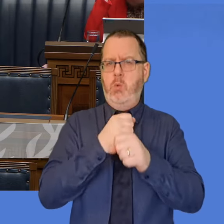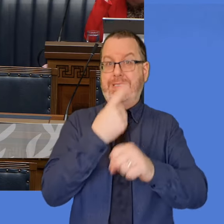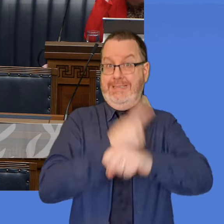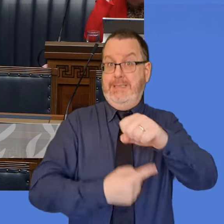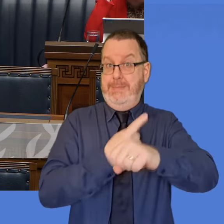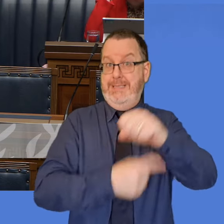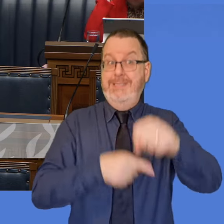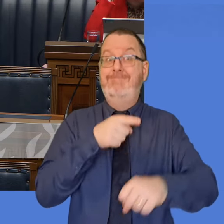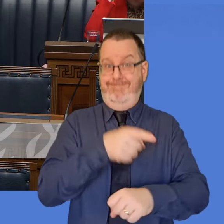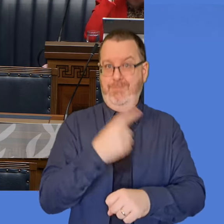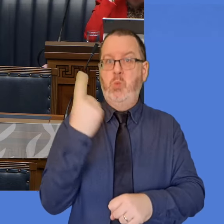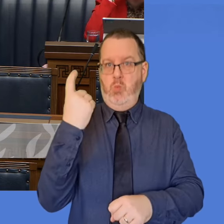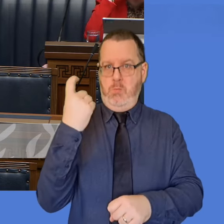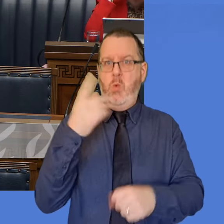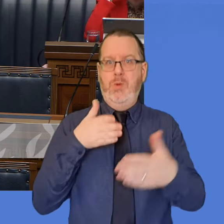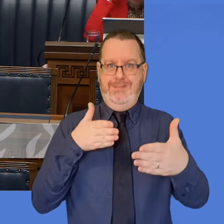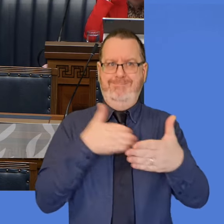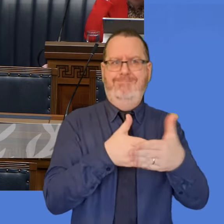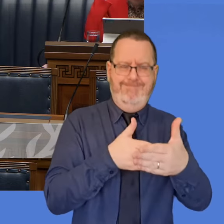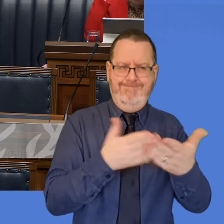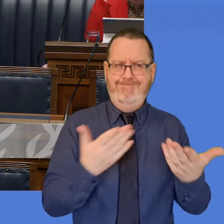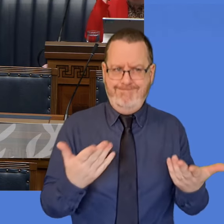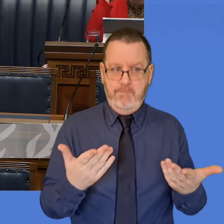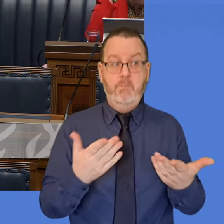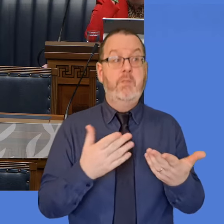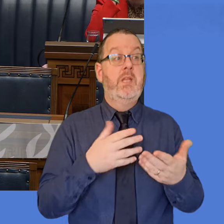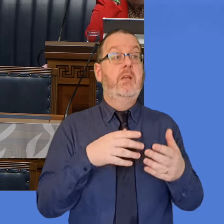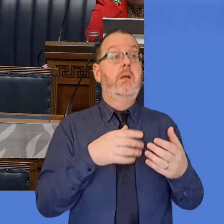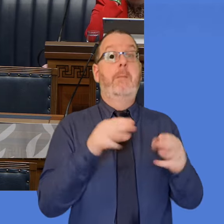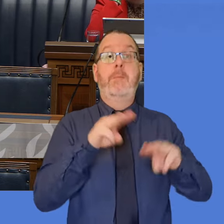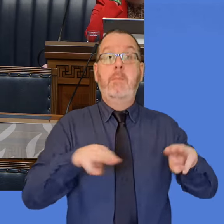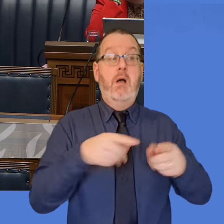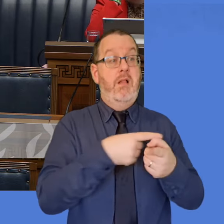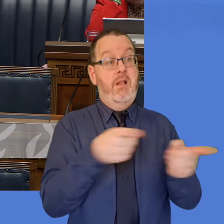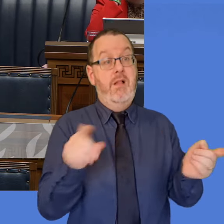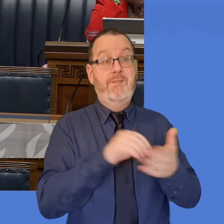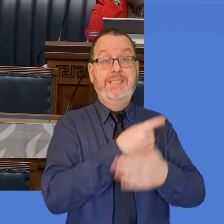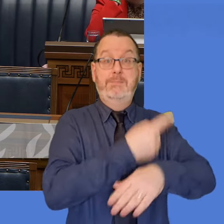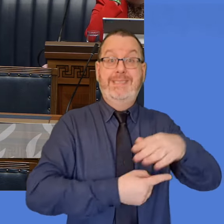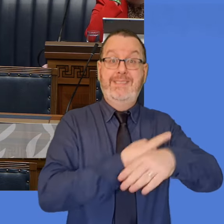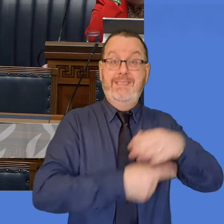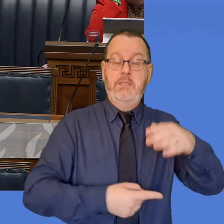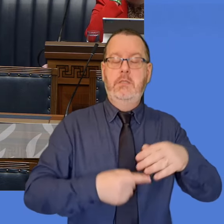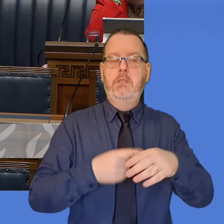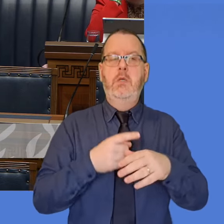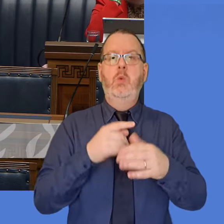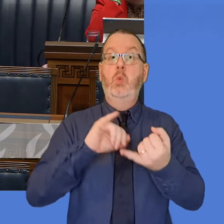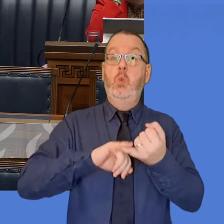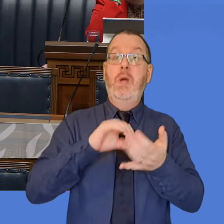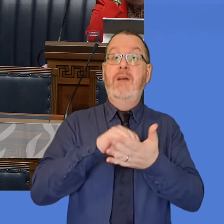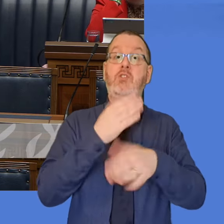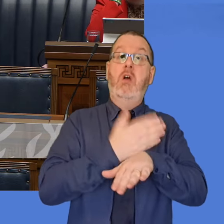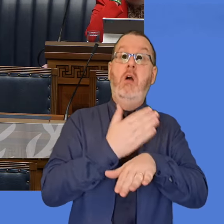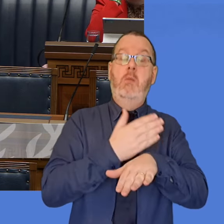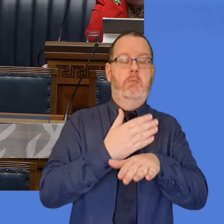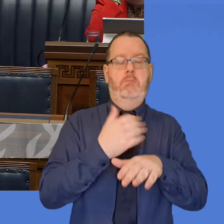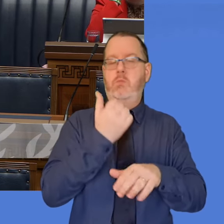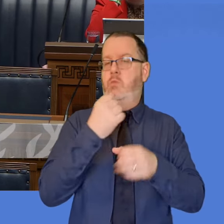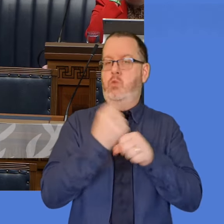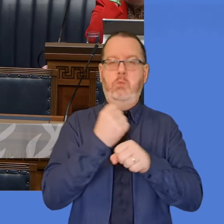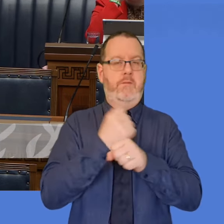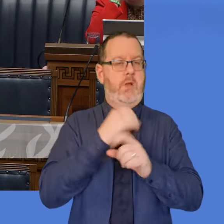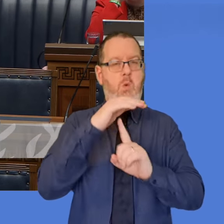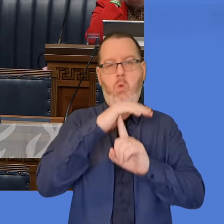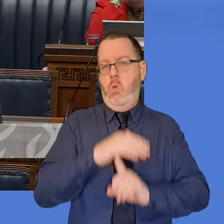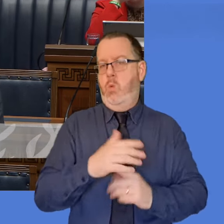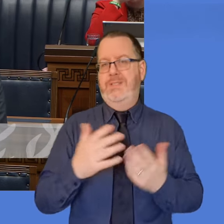another barrier and we have very low levels of employment for those who have a disability. I want to make sure that we are doing